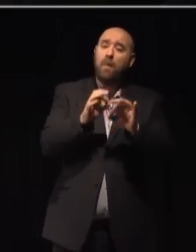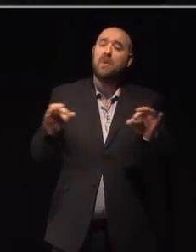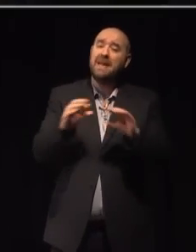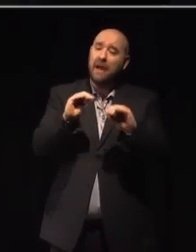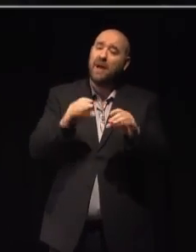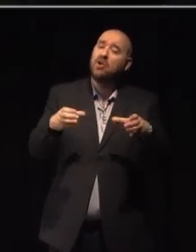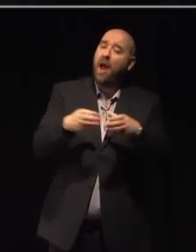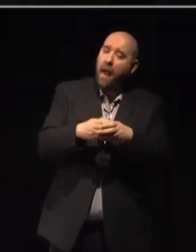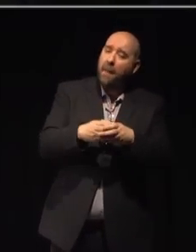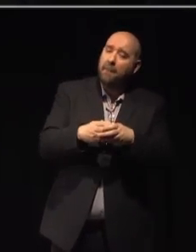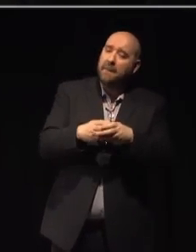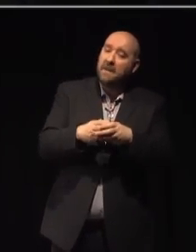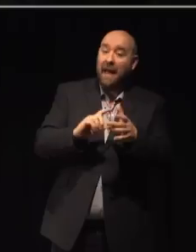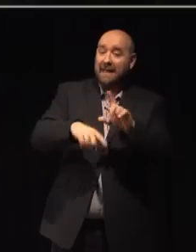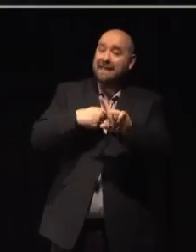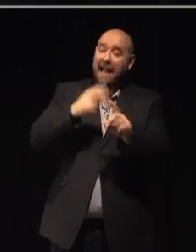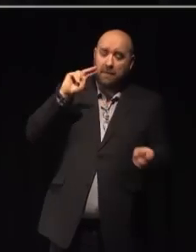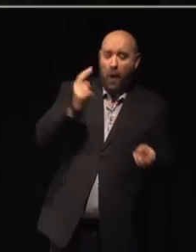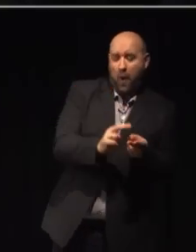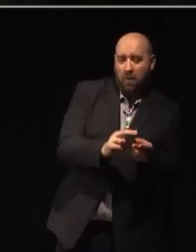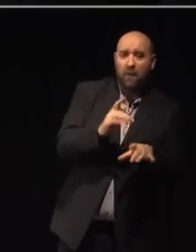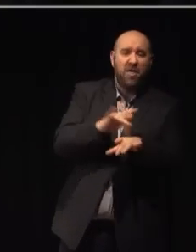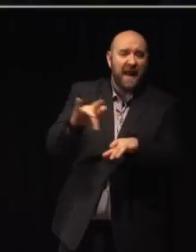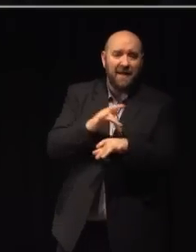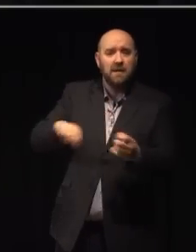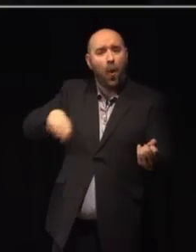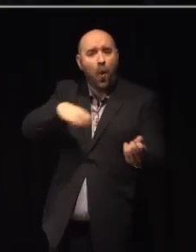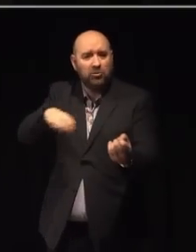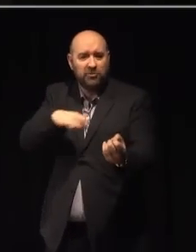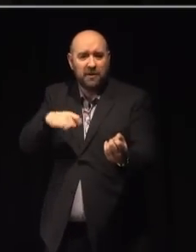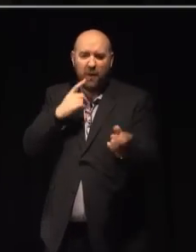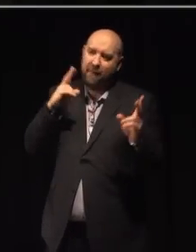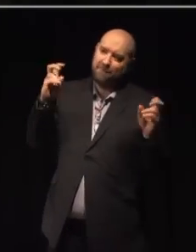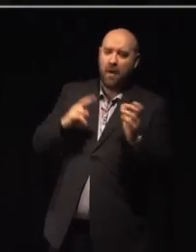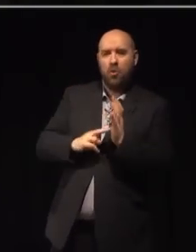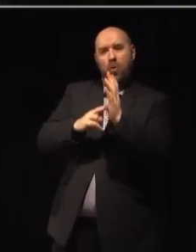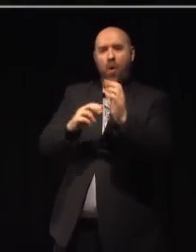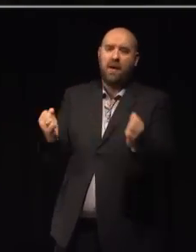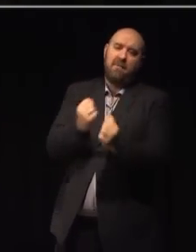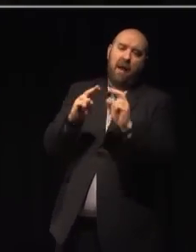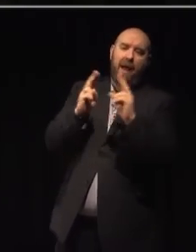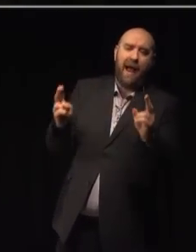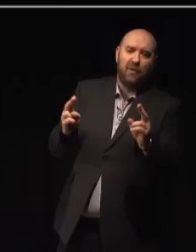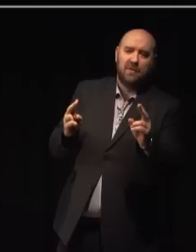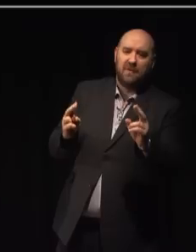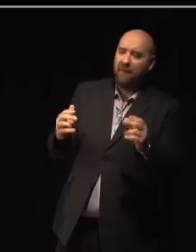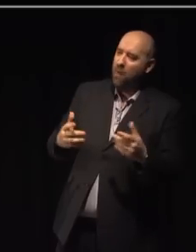orchestras, and in the commitment to the concept of a northern powerhouse led by fresh investment in Manchester.